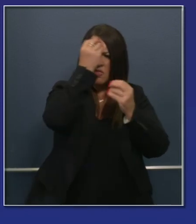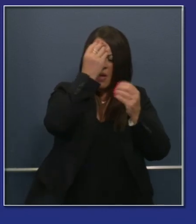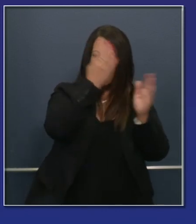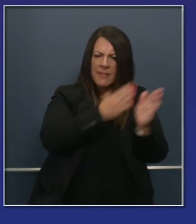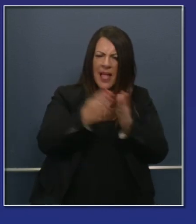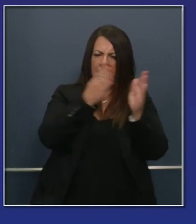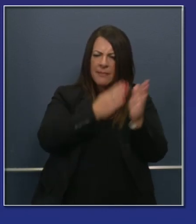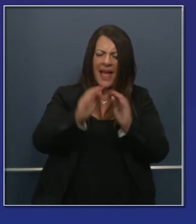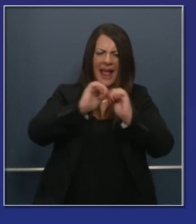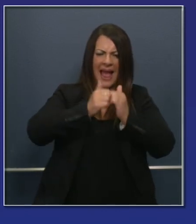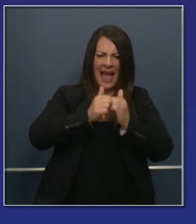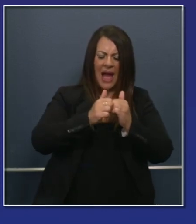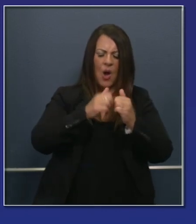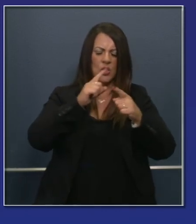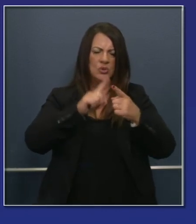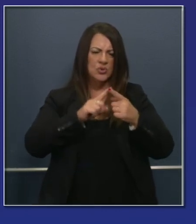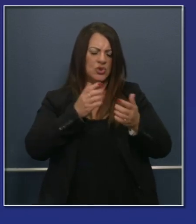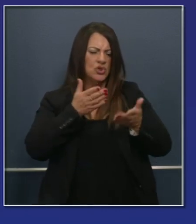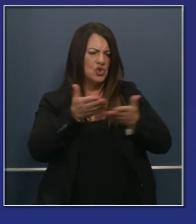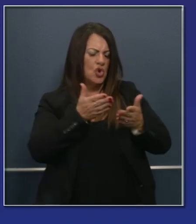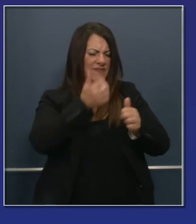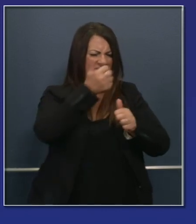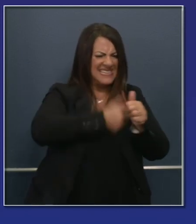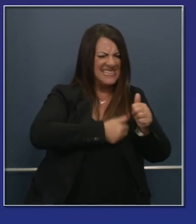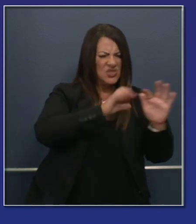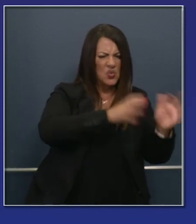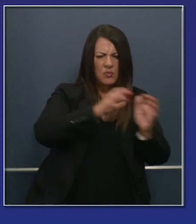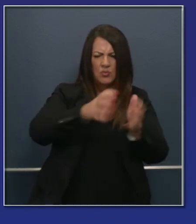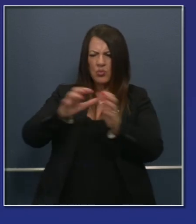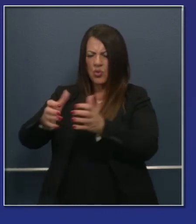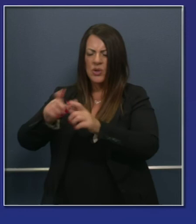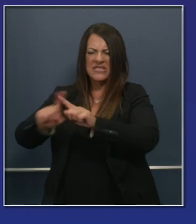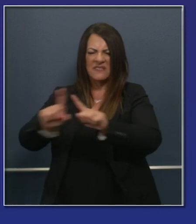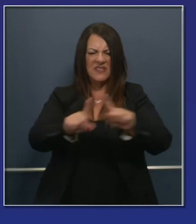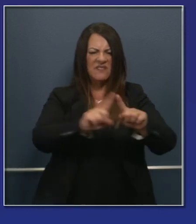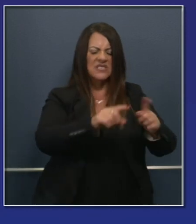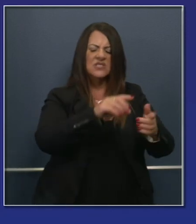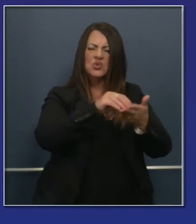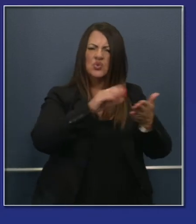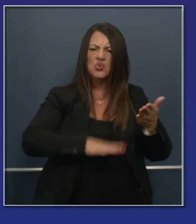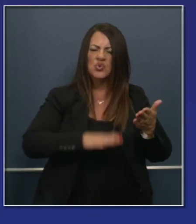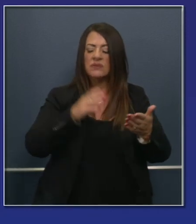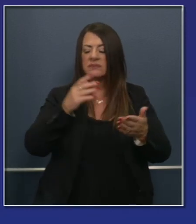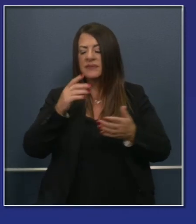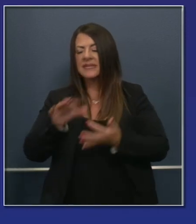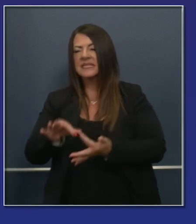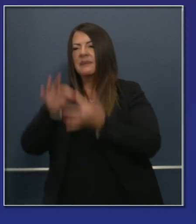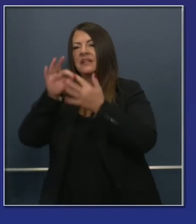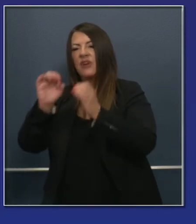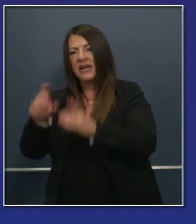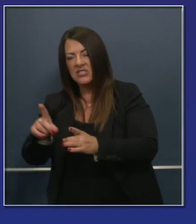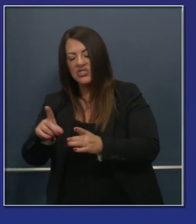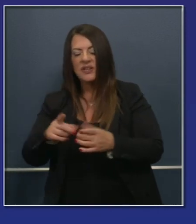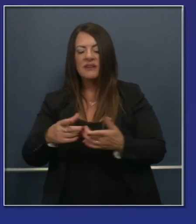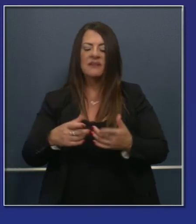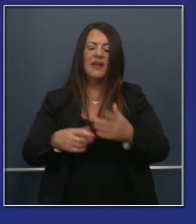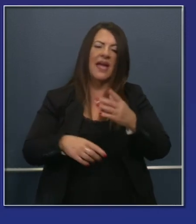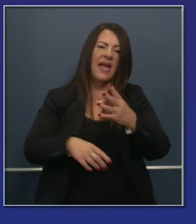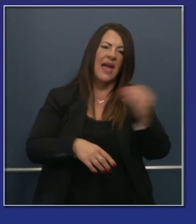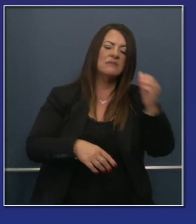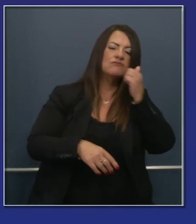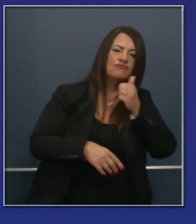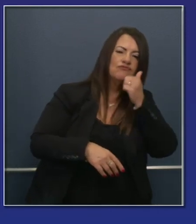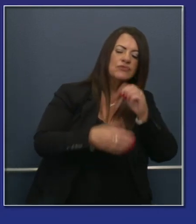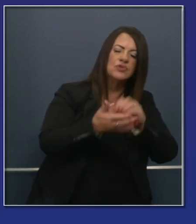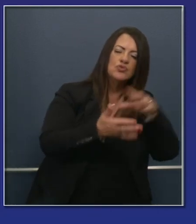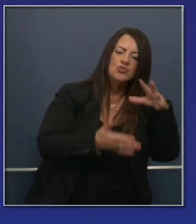services, wrap-around services to students with special education needs, even online, but they're interested as